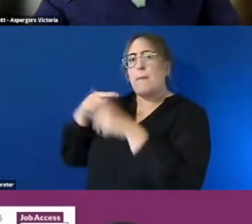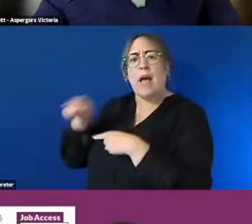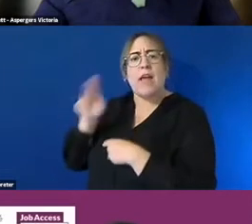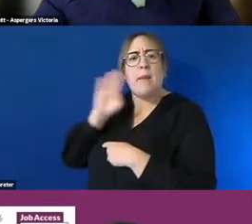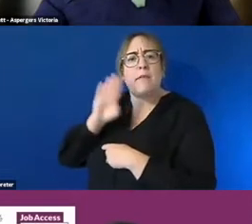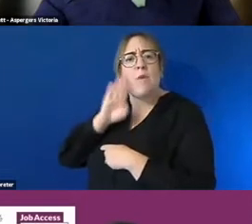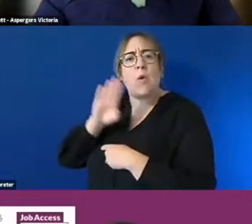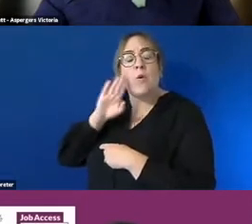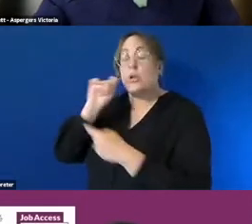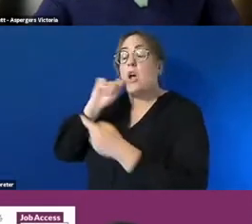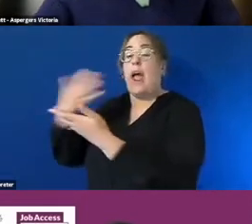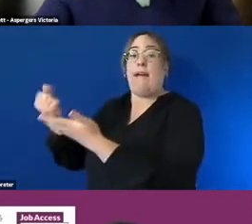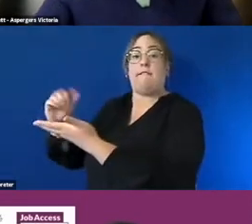well